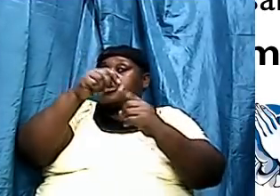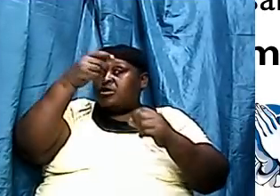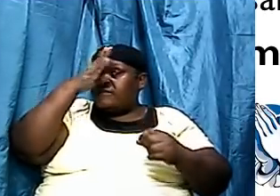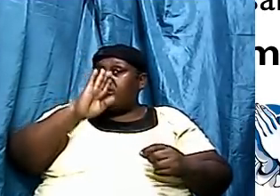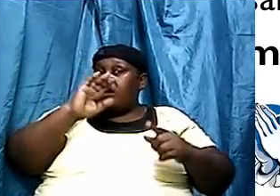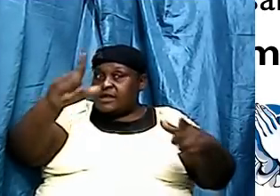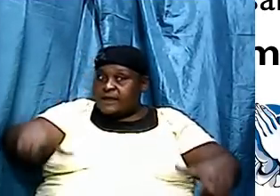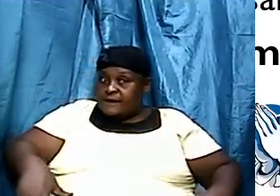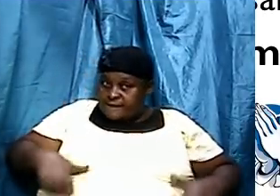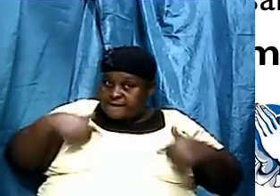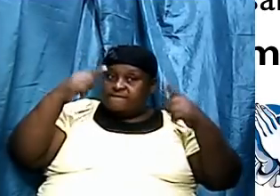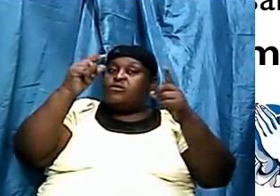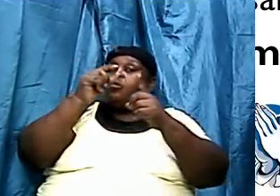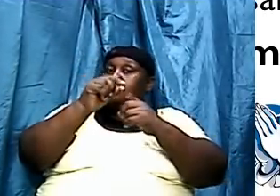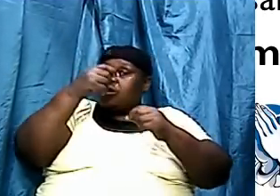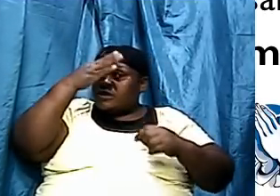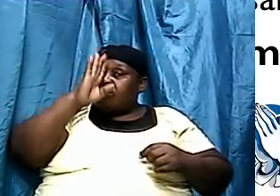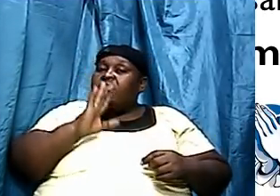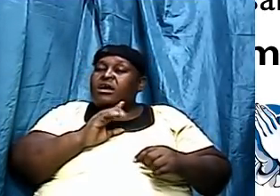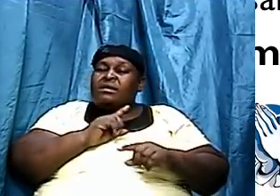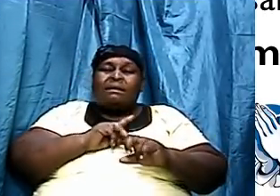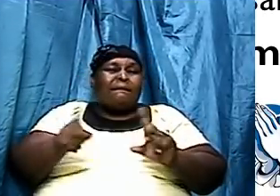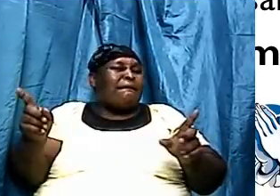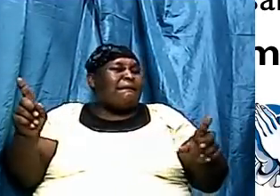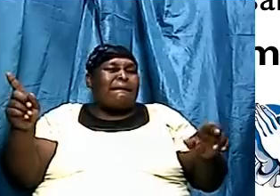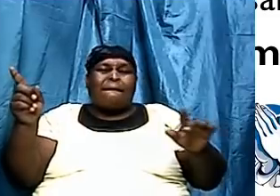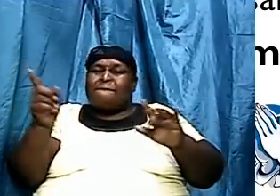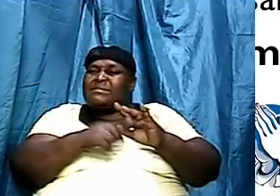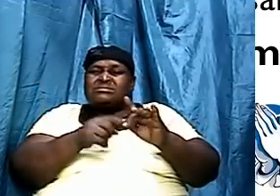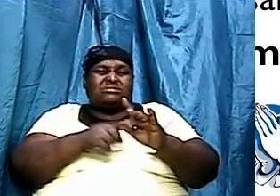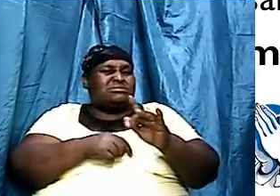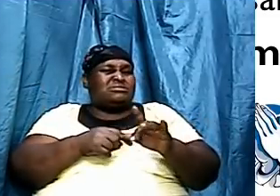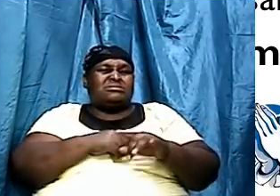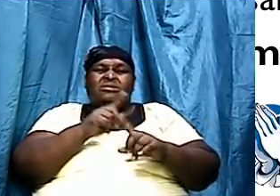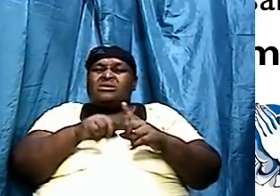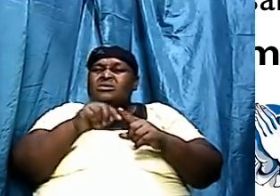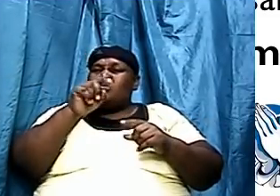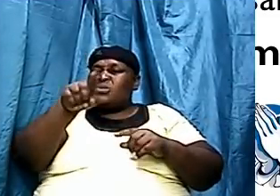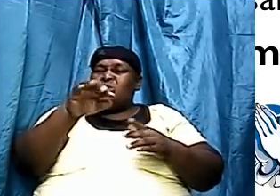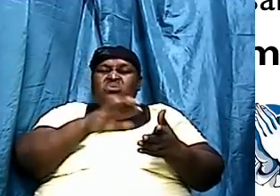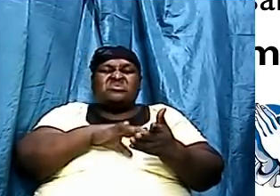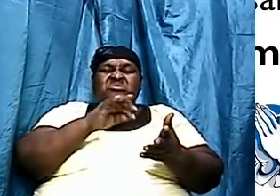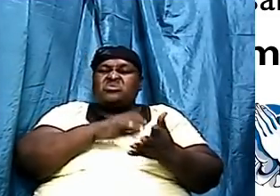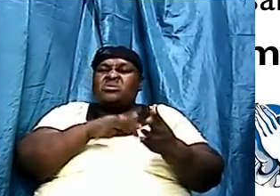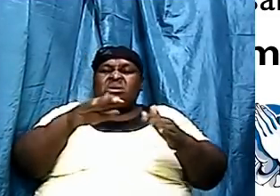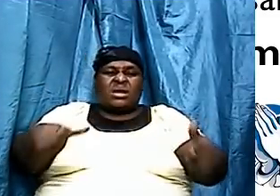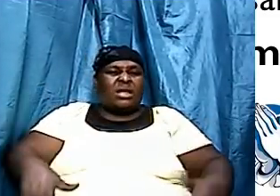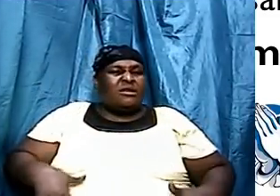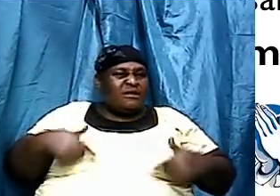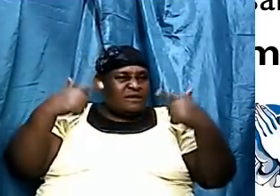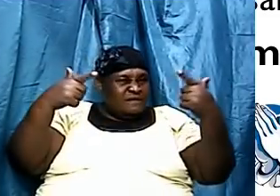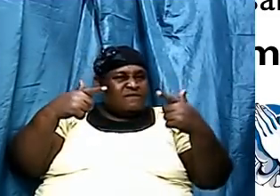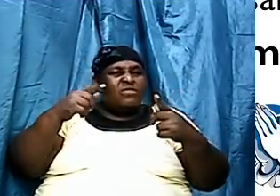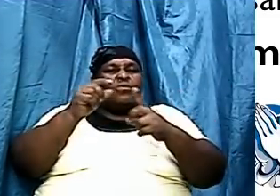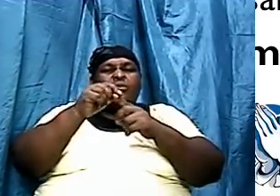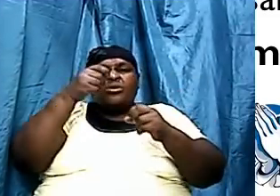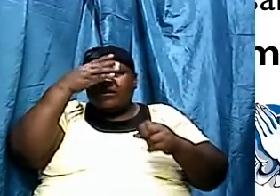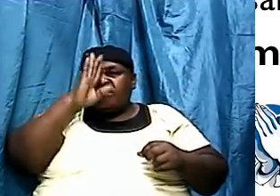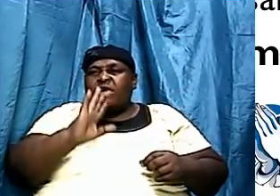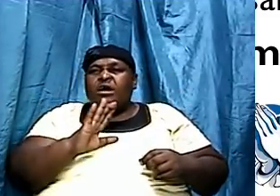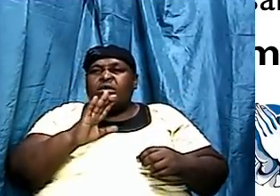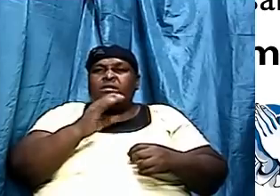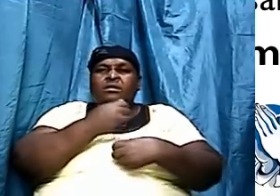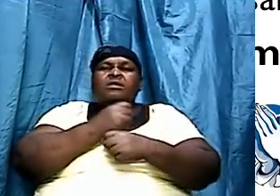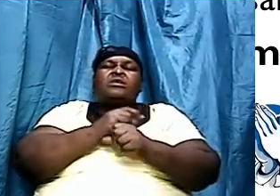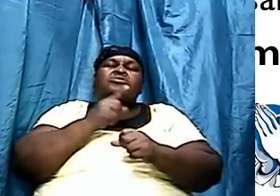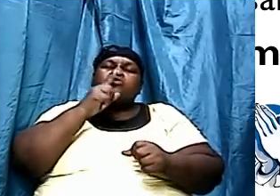Hebrew actually means to miss the mark. You can't miss the mark when you walk in the word of God. So let's just try to ensure that